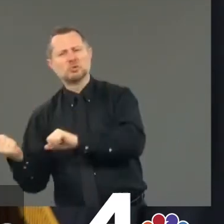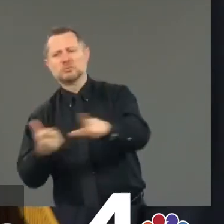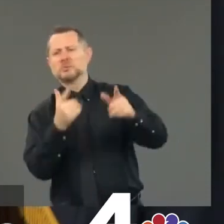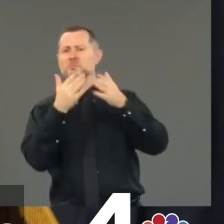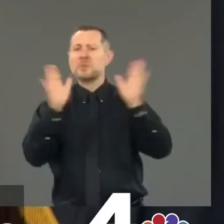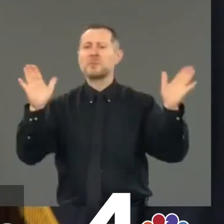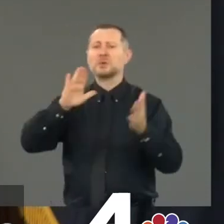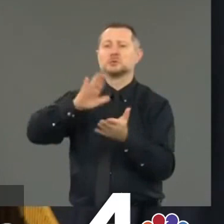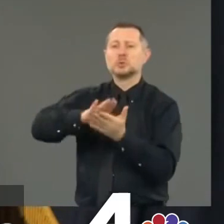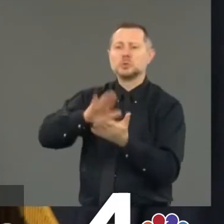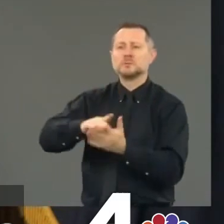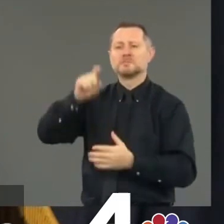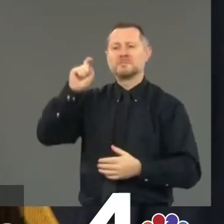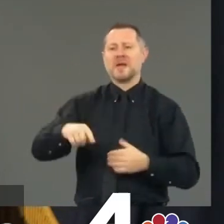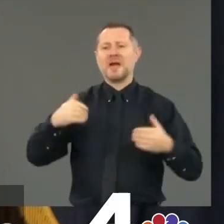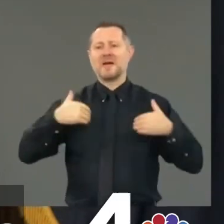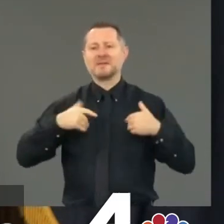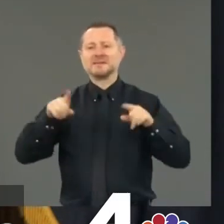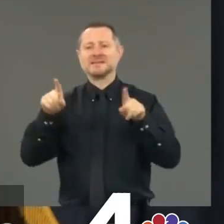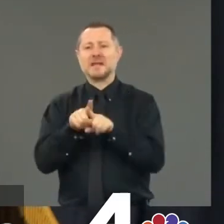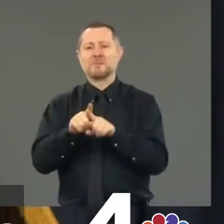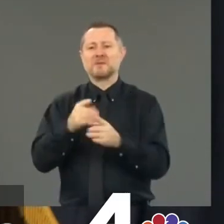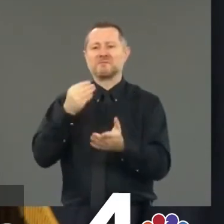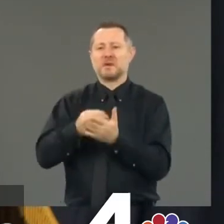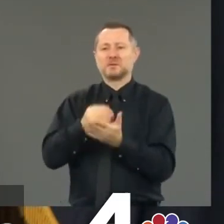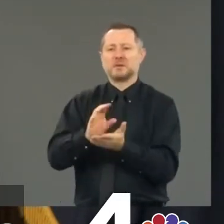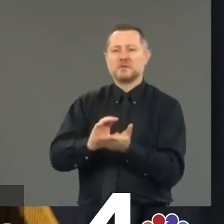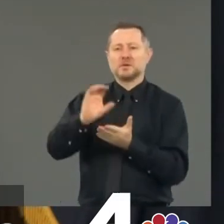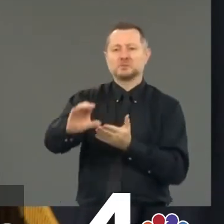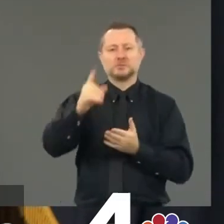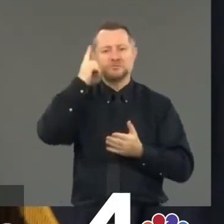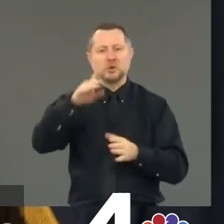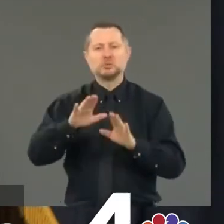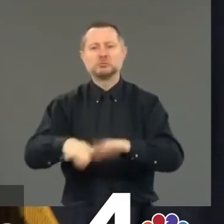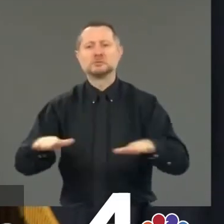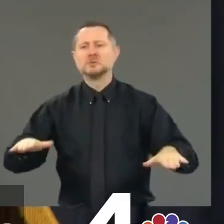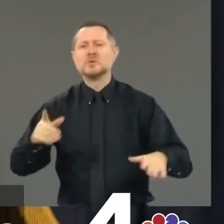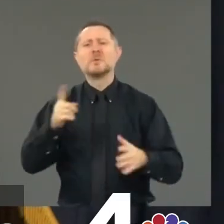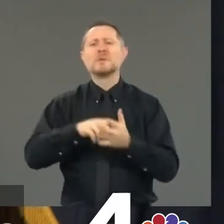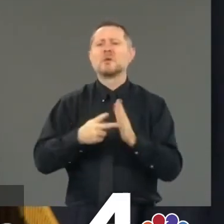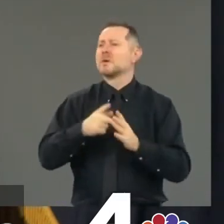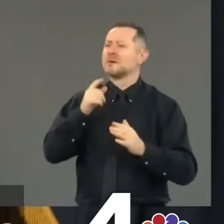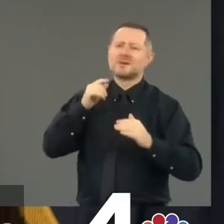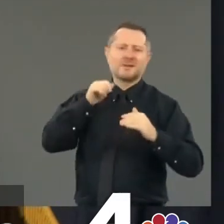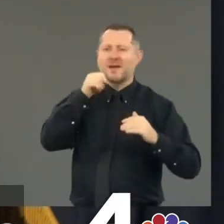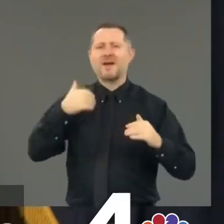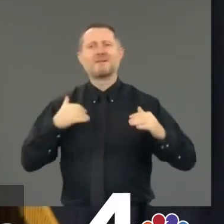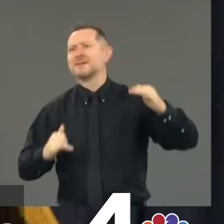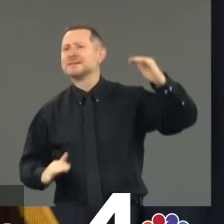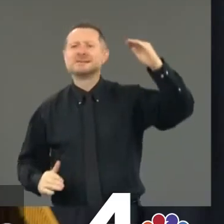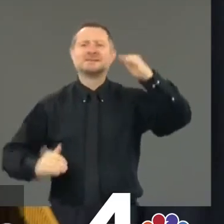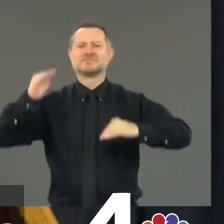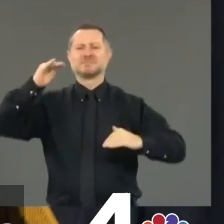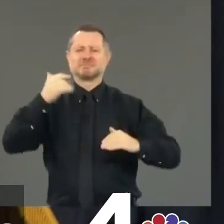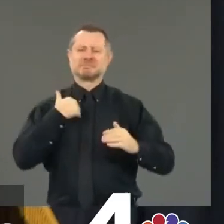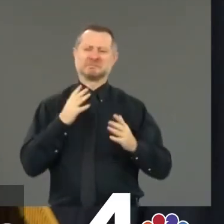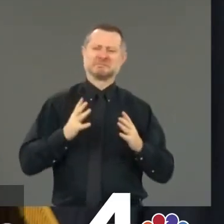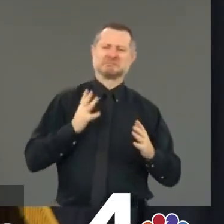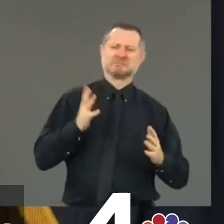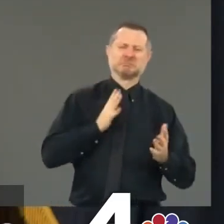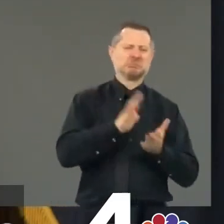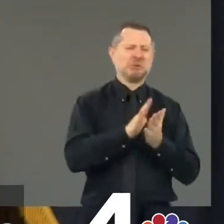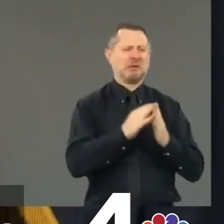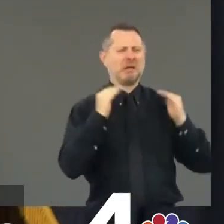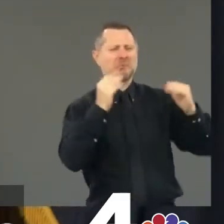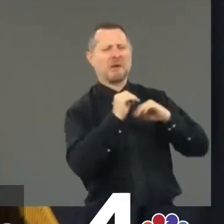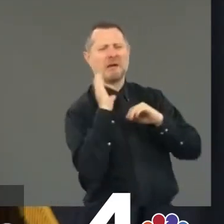same level of funding for a child so we don't have two education systems in this nation, one for the rich and